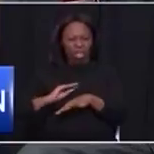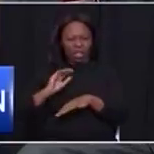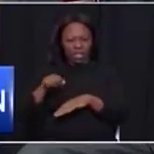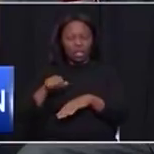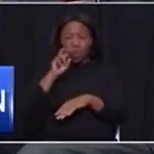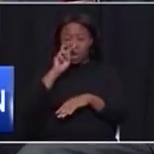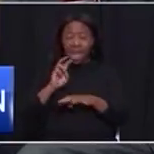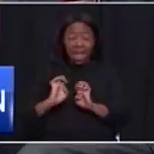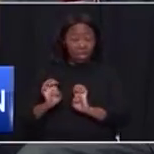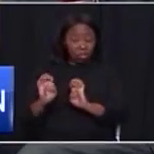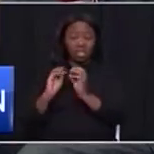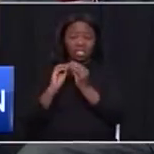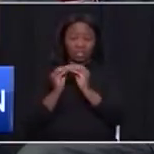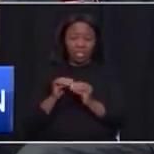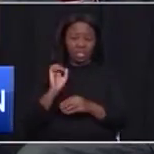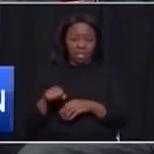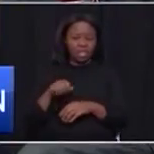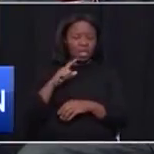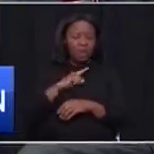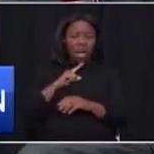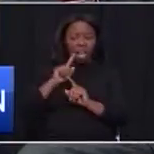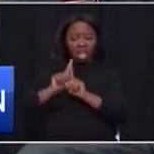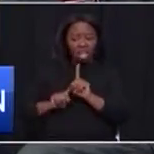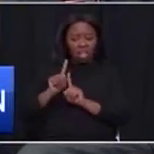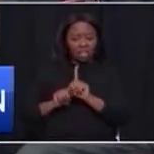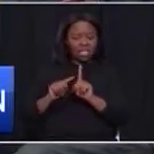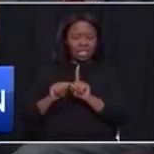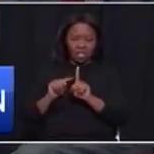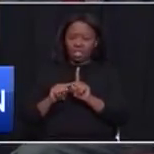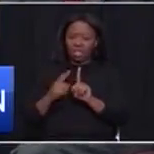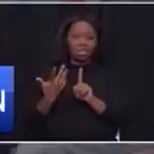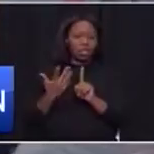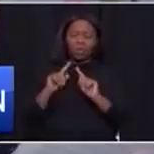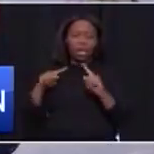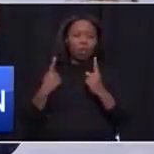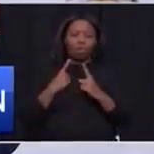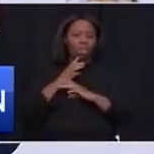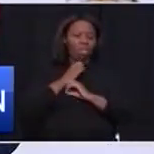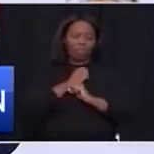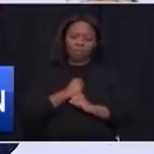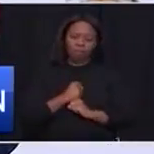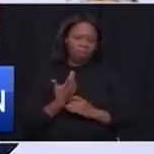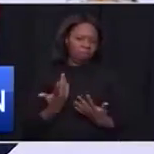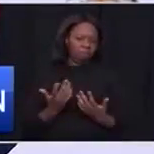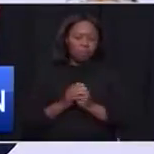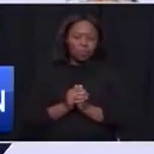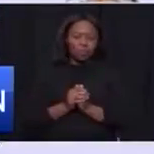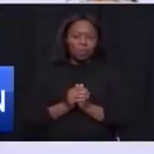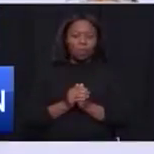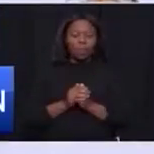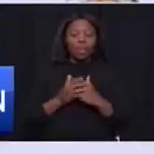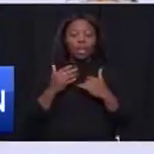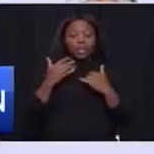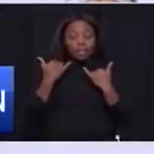because the cost of failure is too ghastly to contemplate. There is a